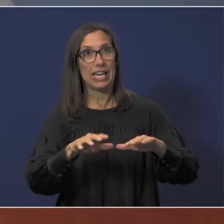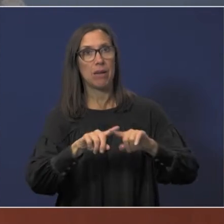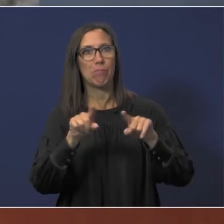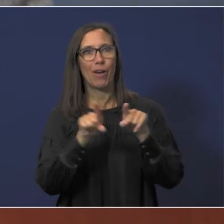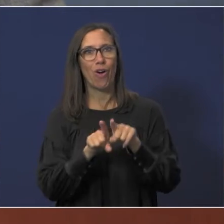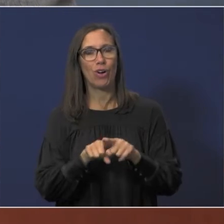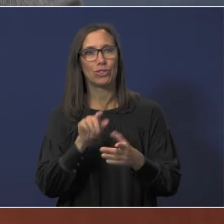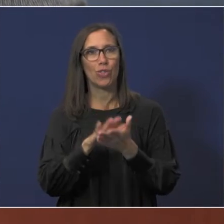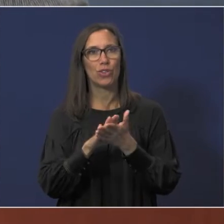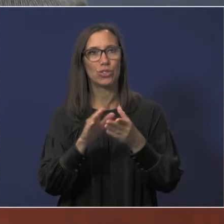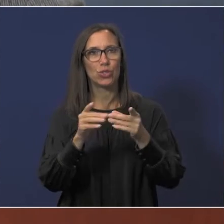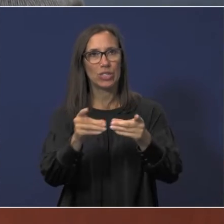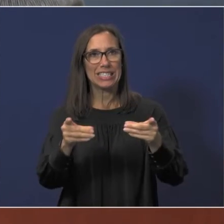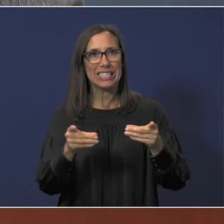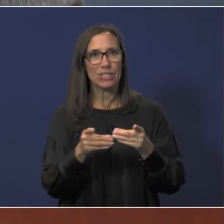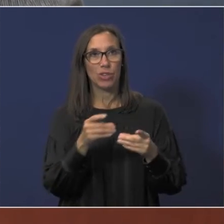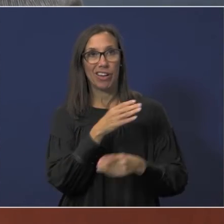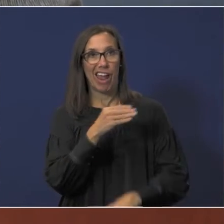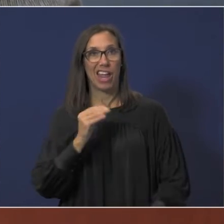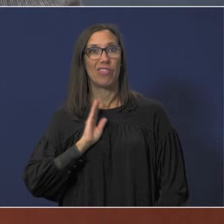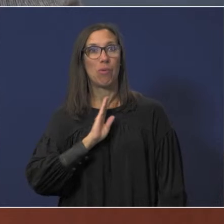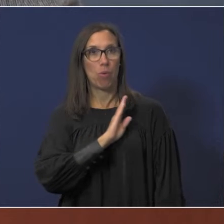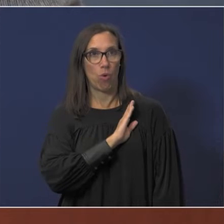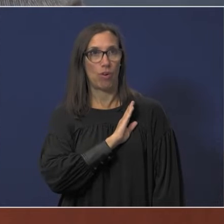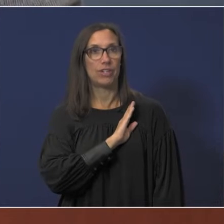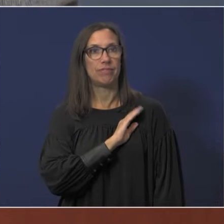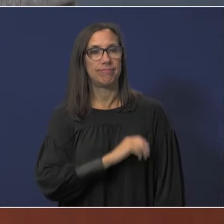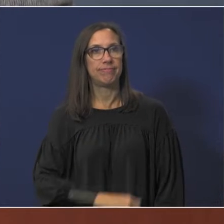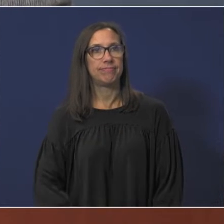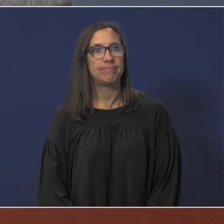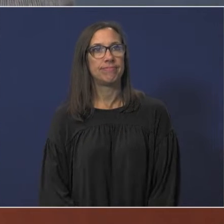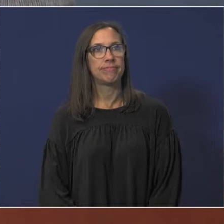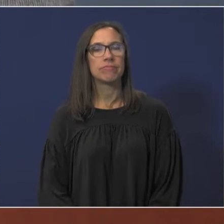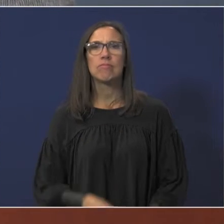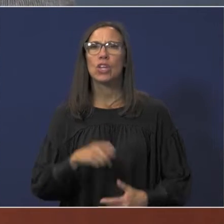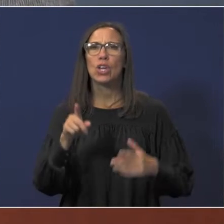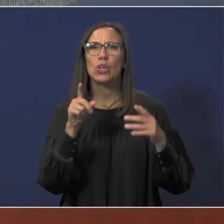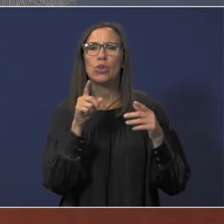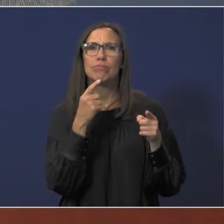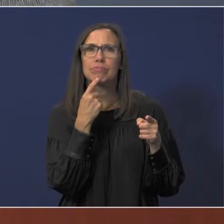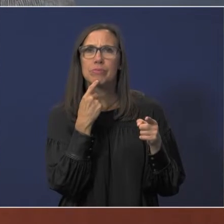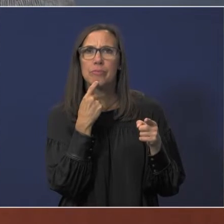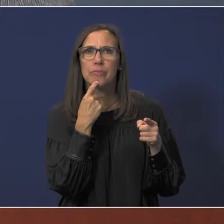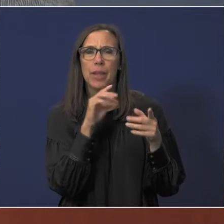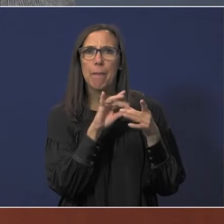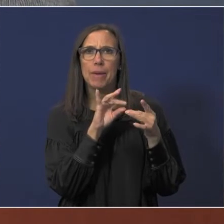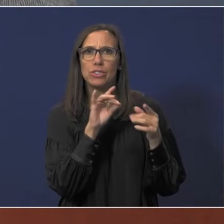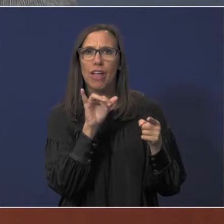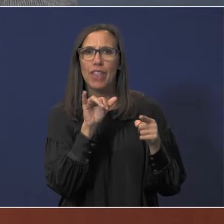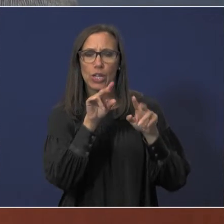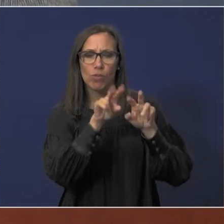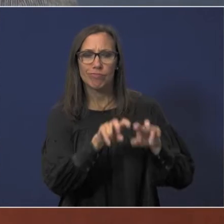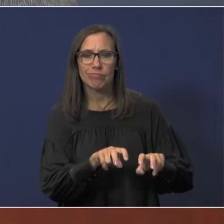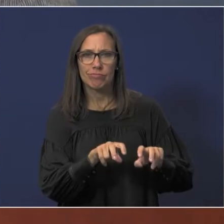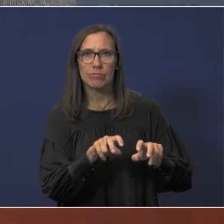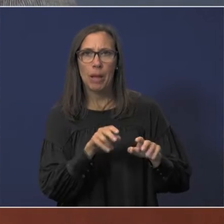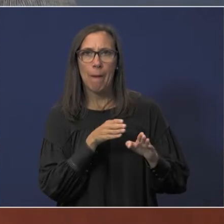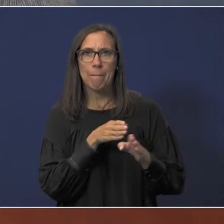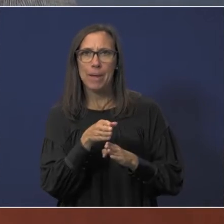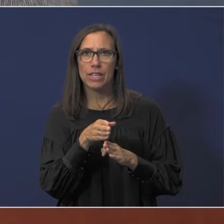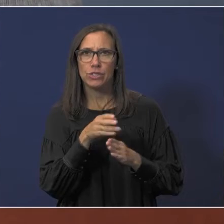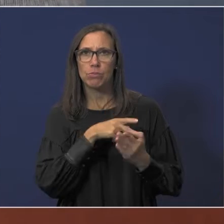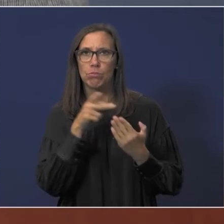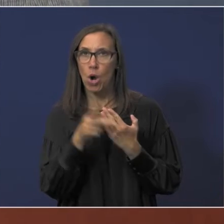the school district and the board uh you mentioned that you audit major programs